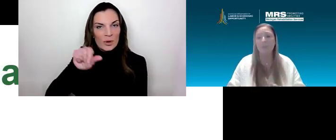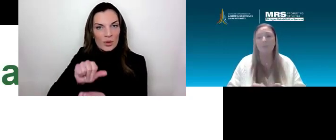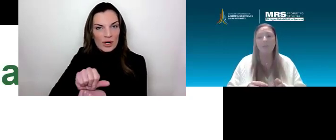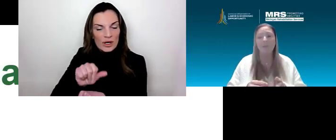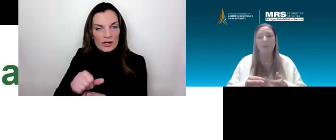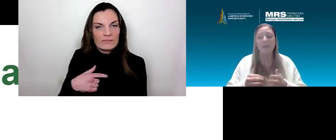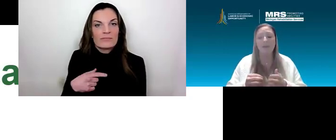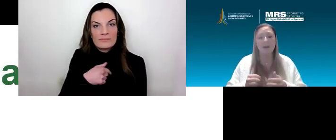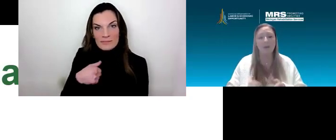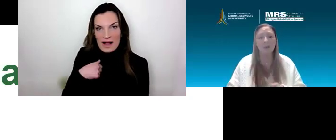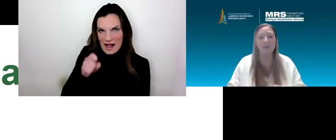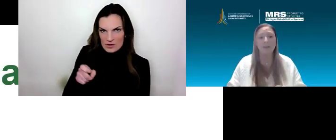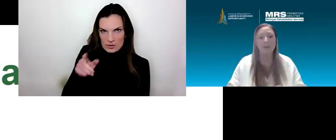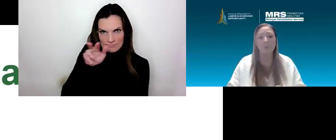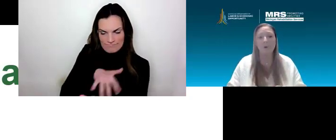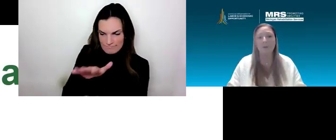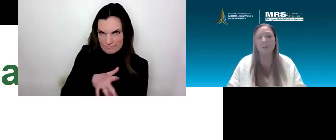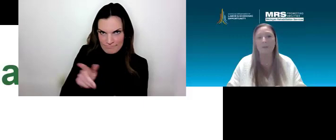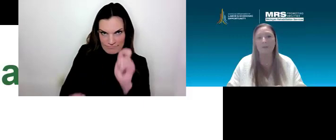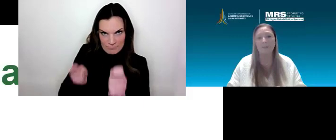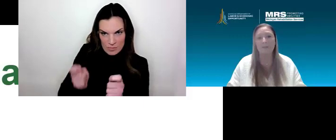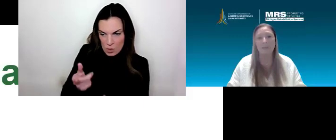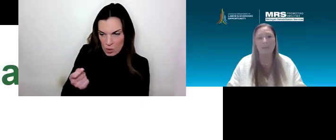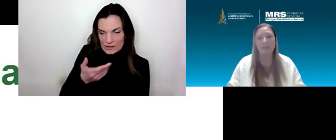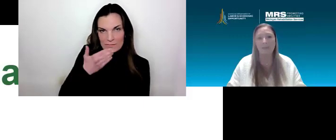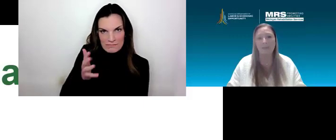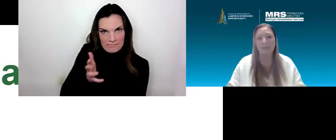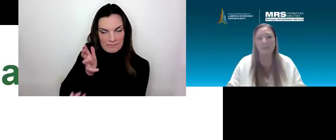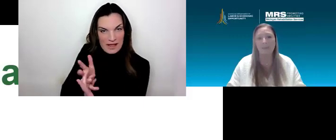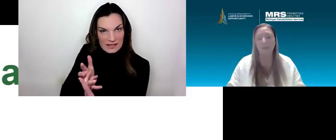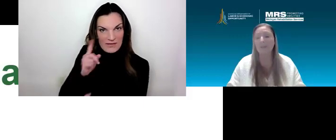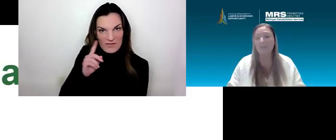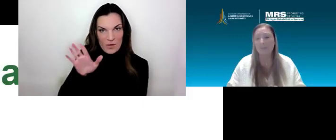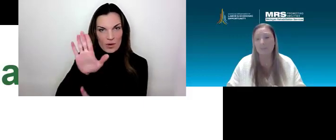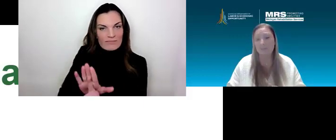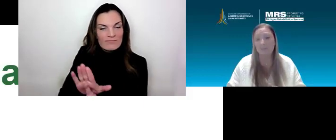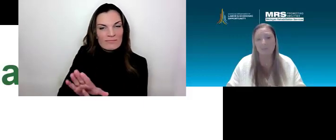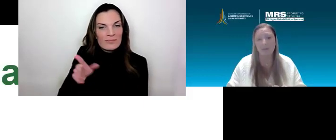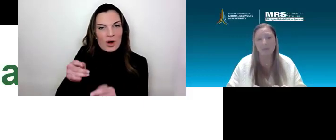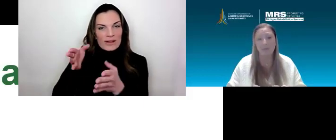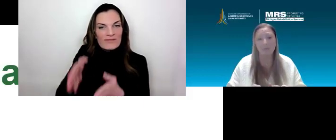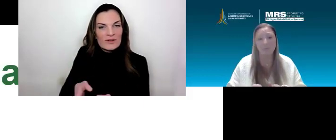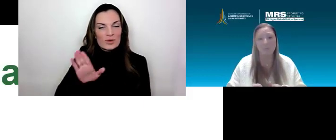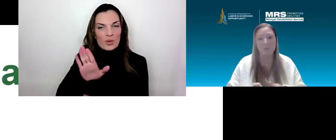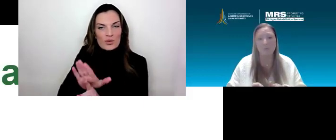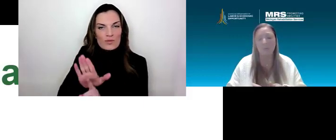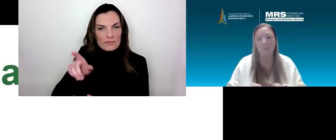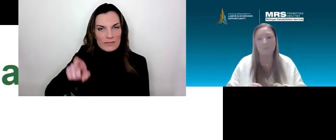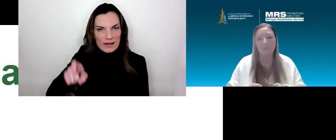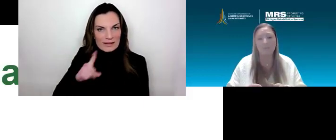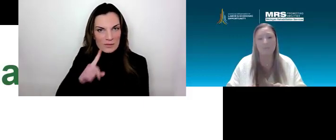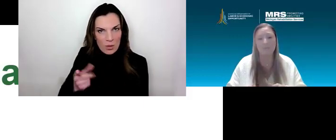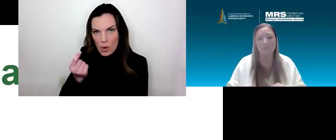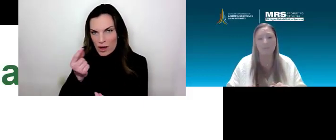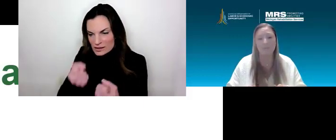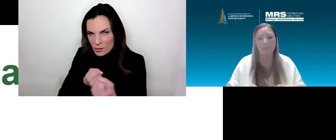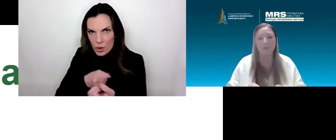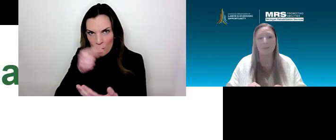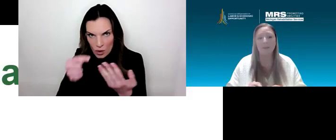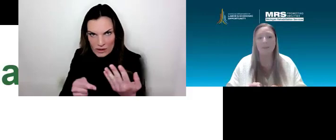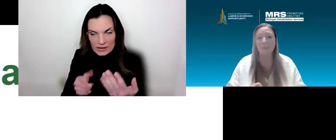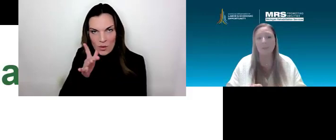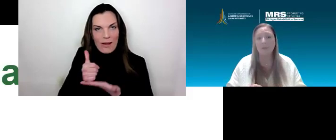services and outlining what it is that that individual needs to have those supports to be successful.